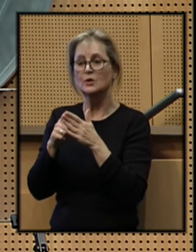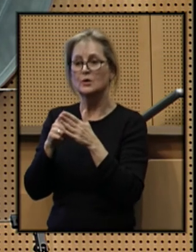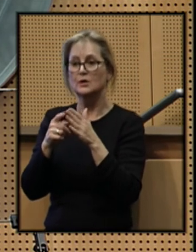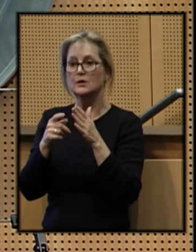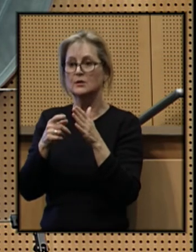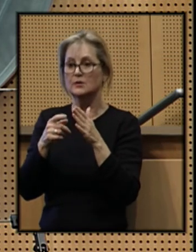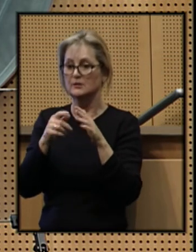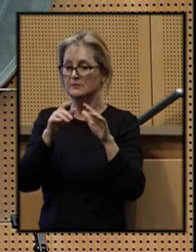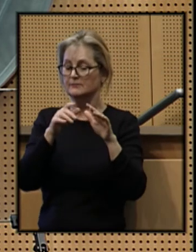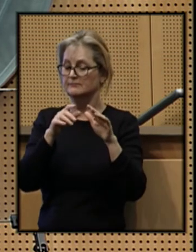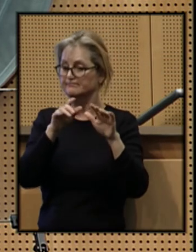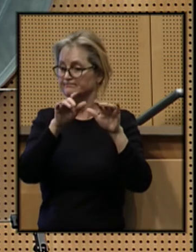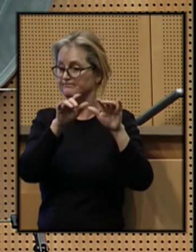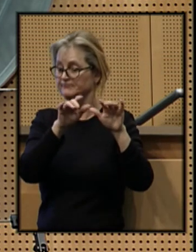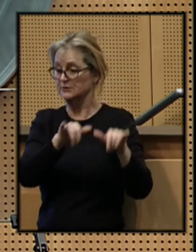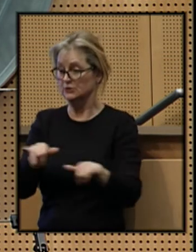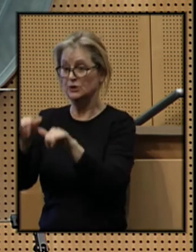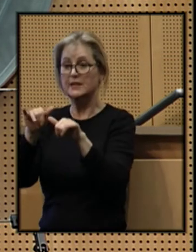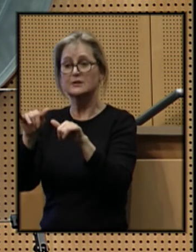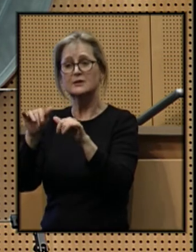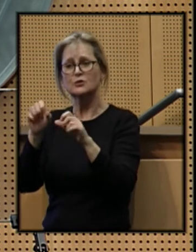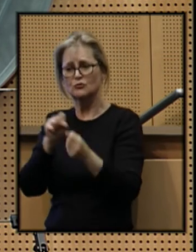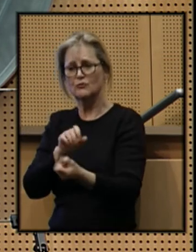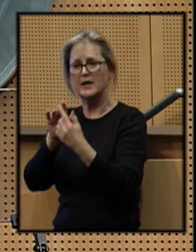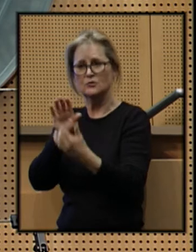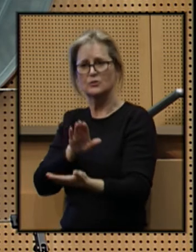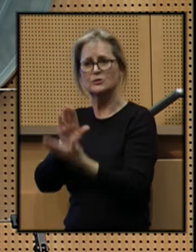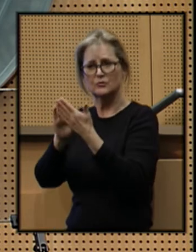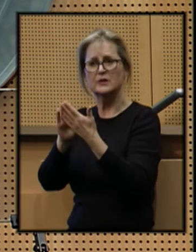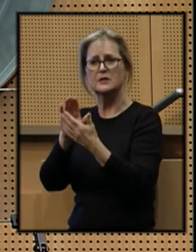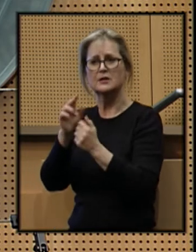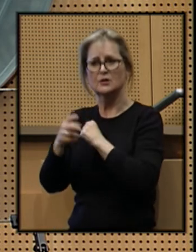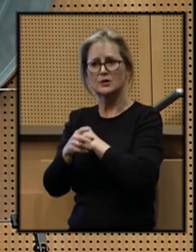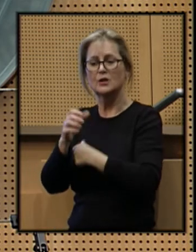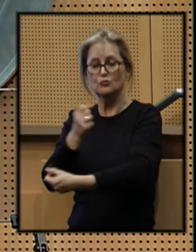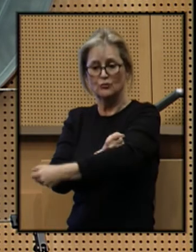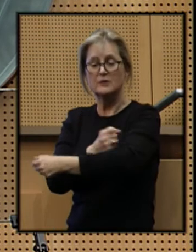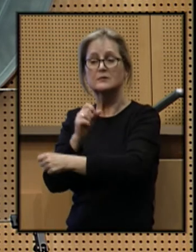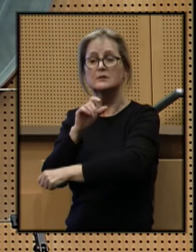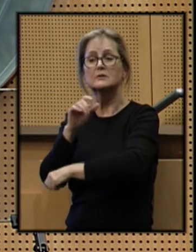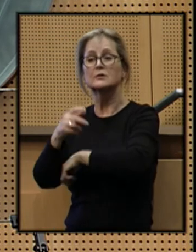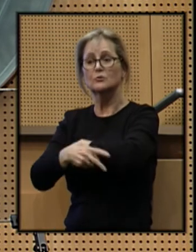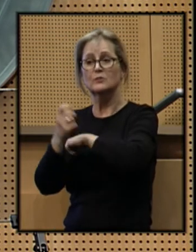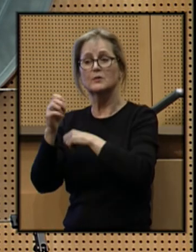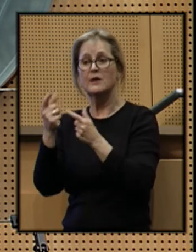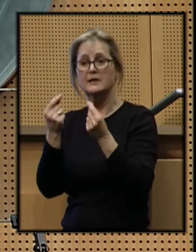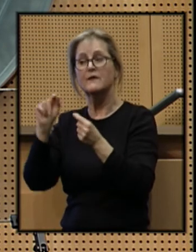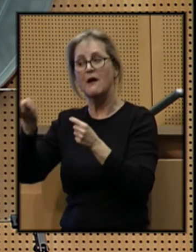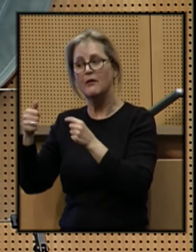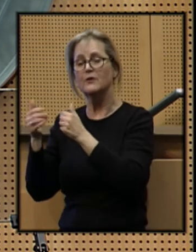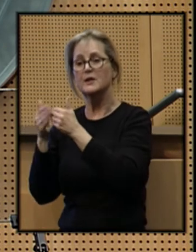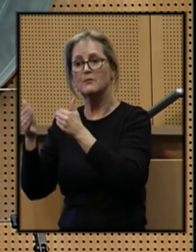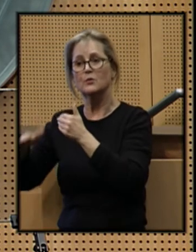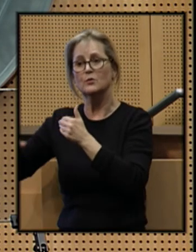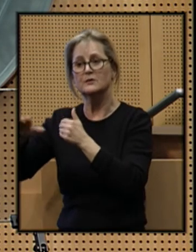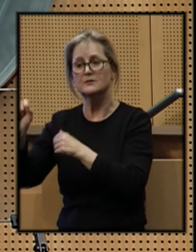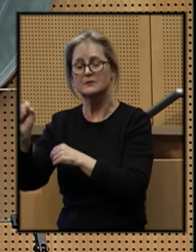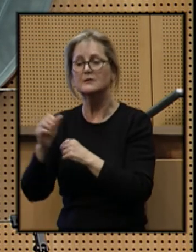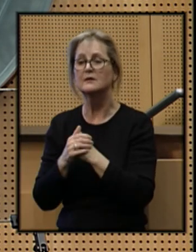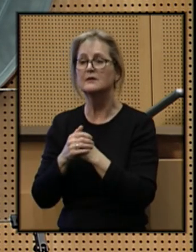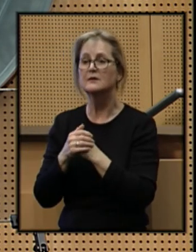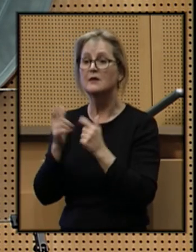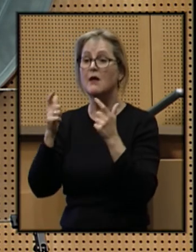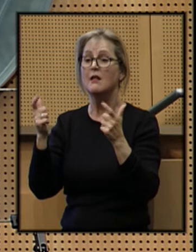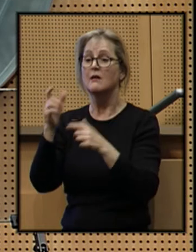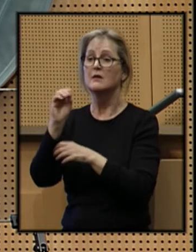and other strategies to address drug and criminal activity in other neighborhoods. A